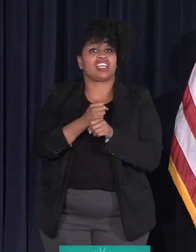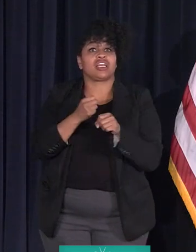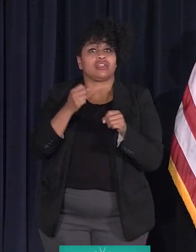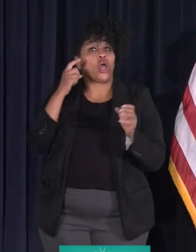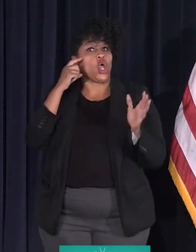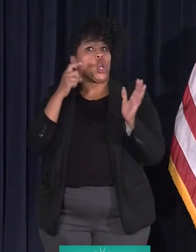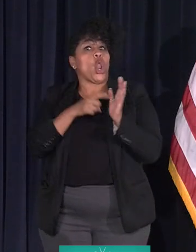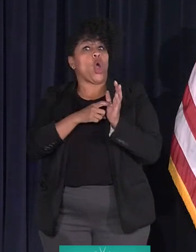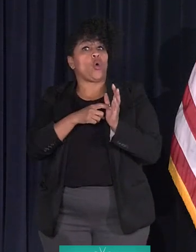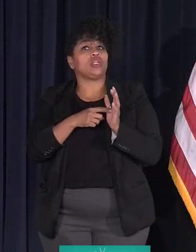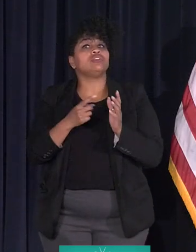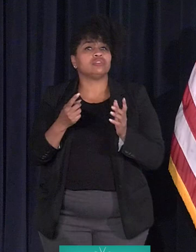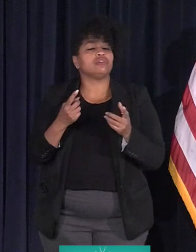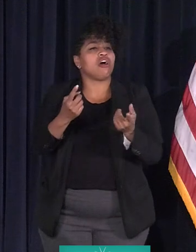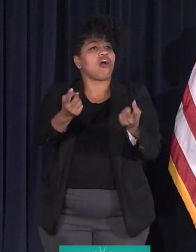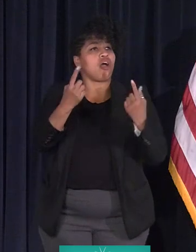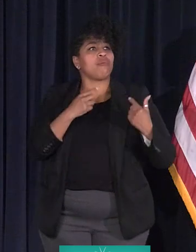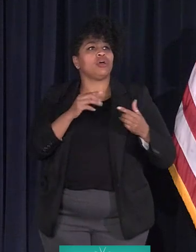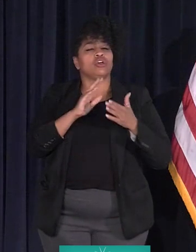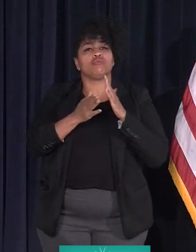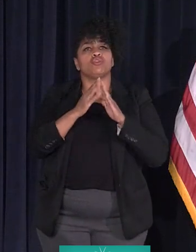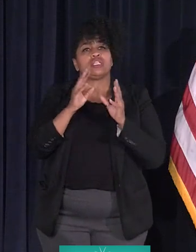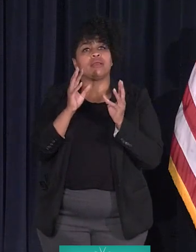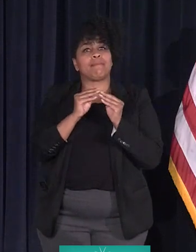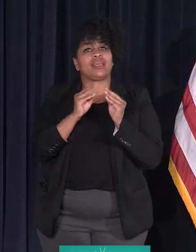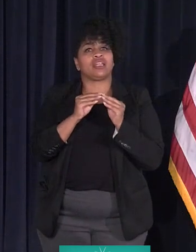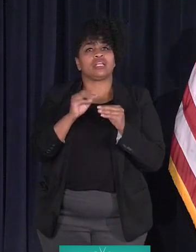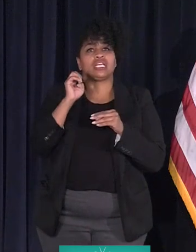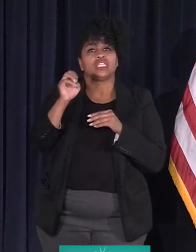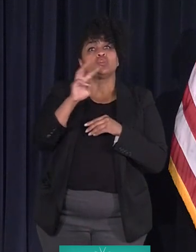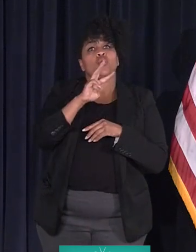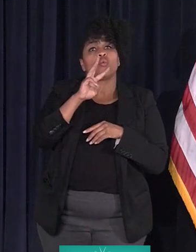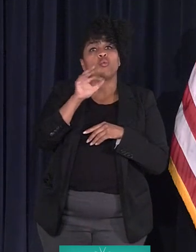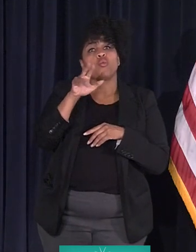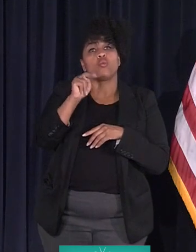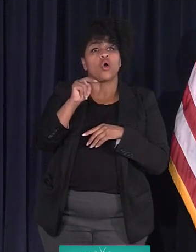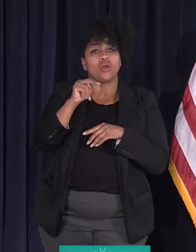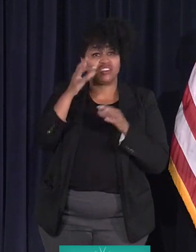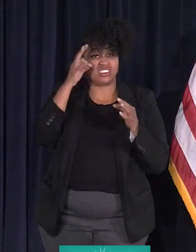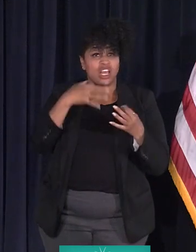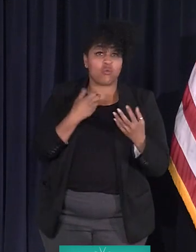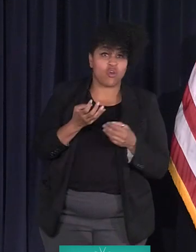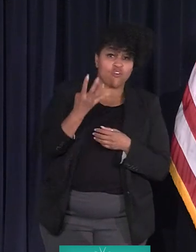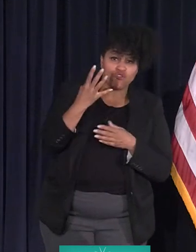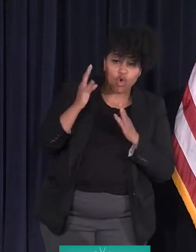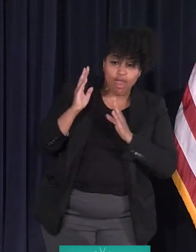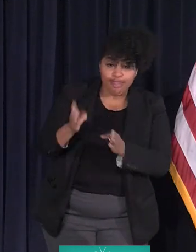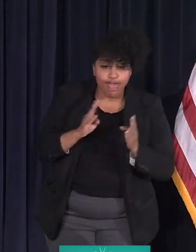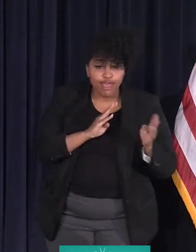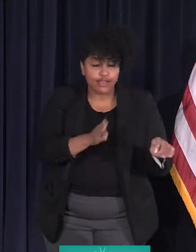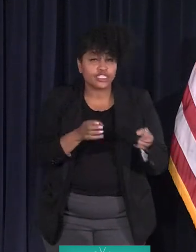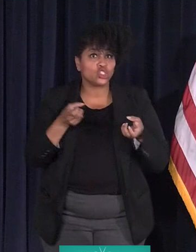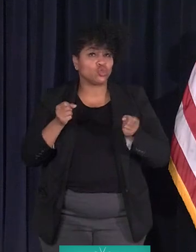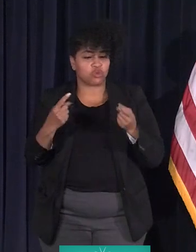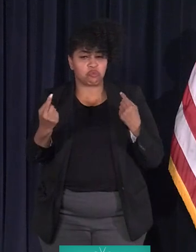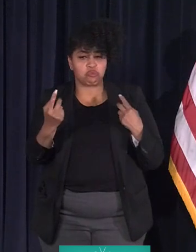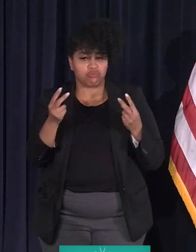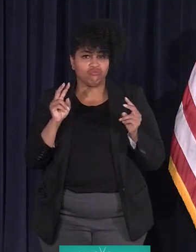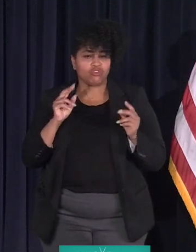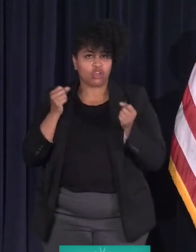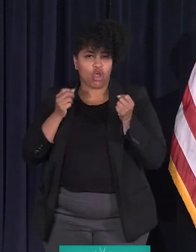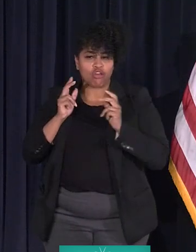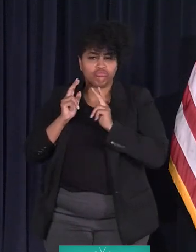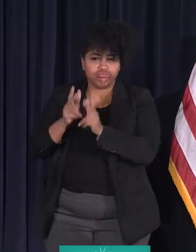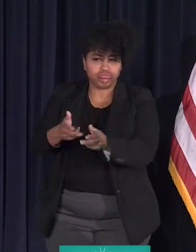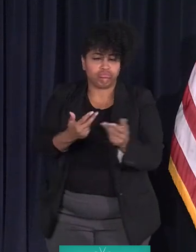a notice to come to the community meeting on the East Warren streetscape, if you want to decide, do I want to have four lanes? Do I want to have three lanes? Do I want to make it